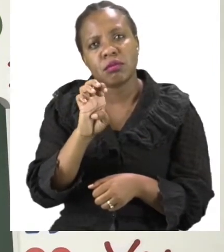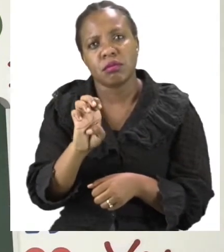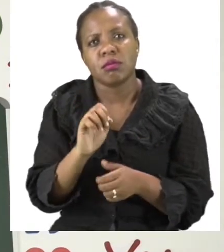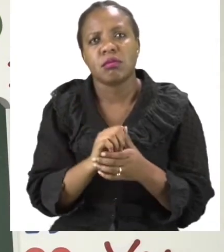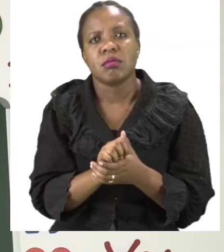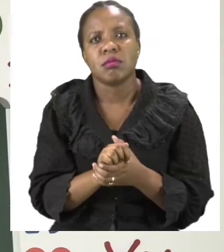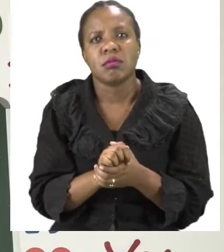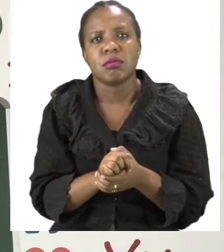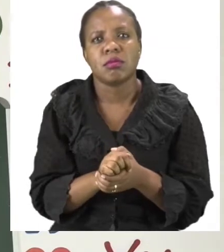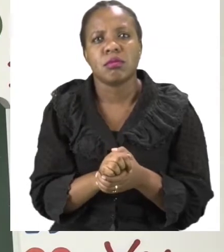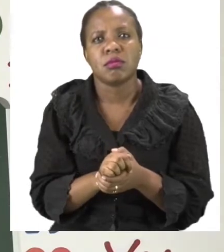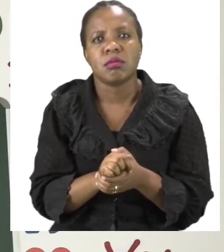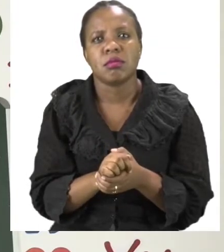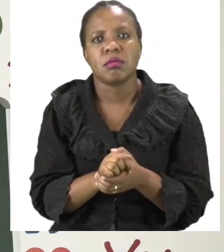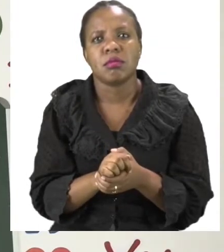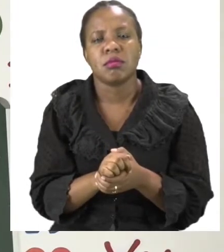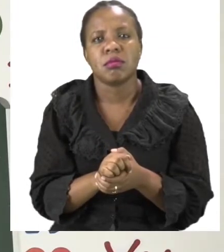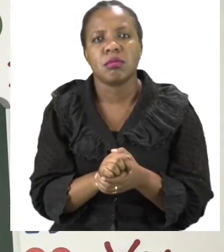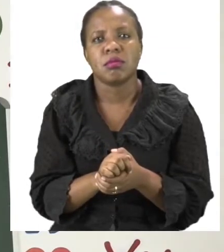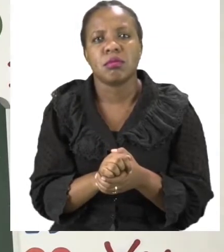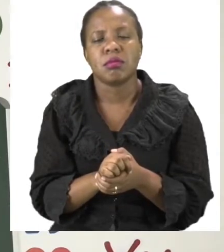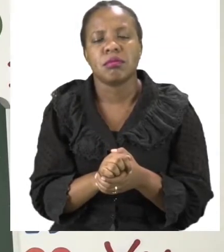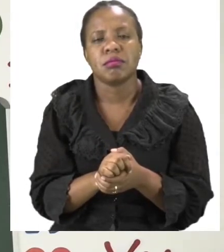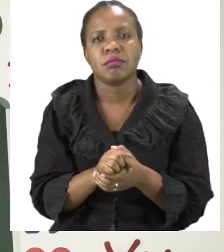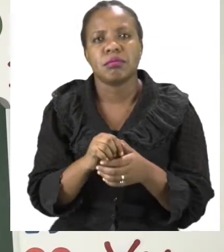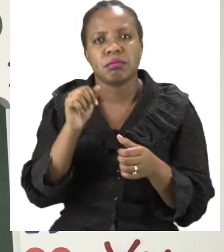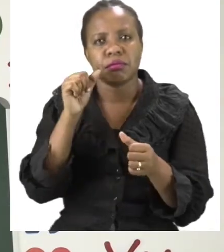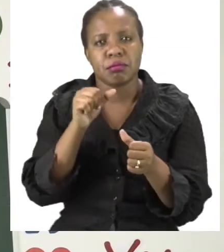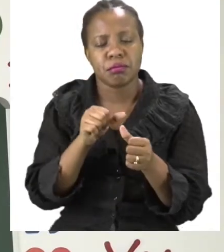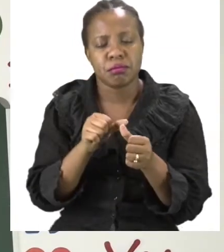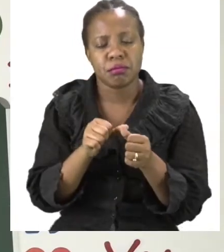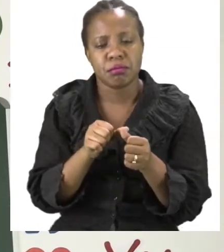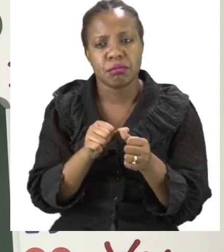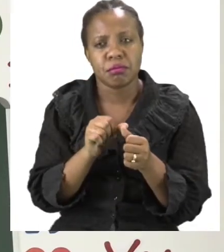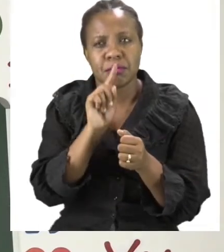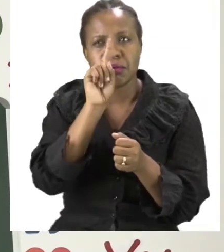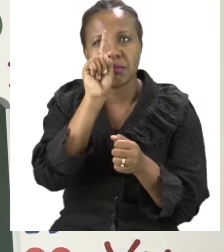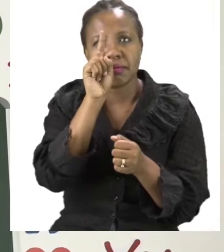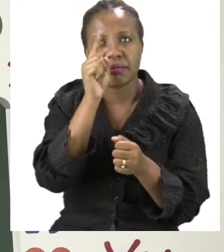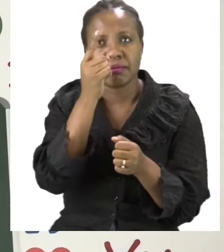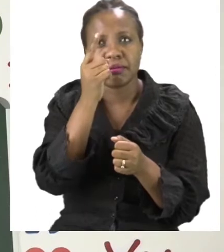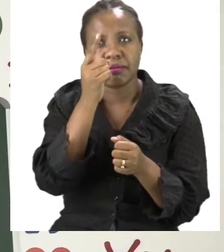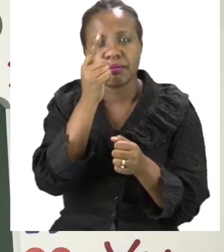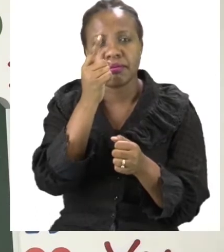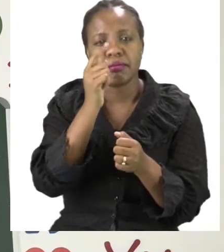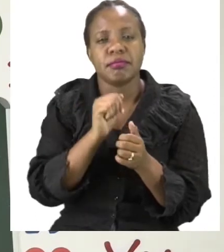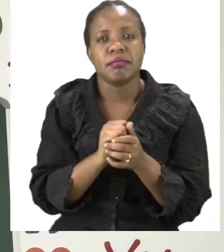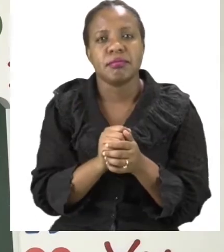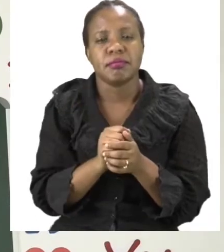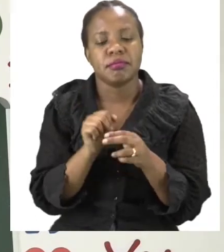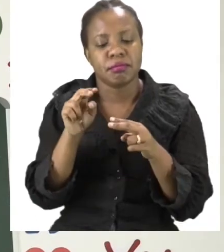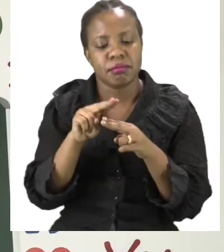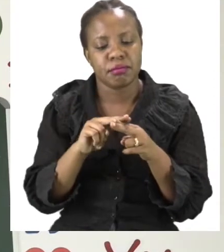possessive pronouns. Now I remember telling you that the apostrophe is